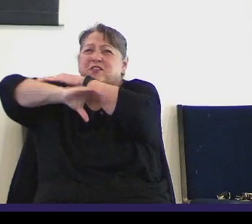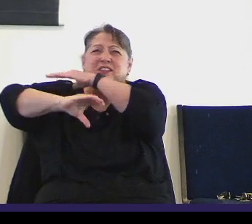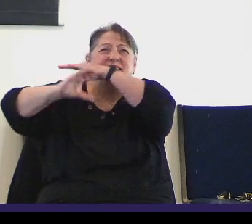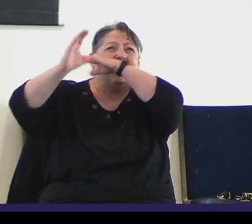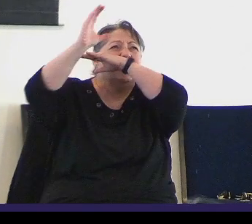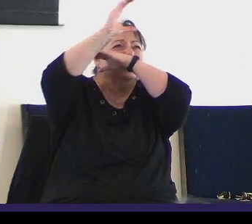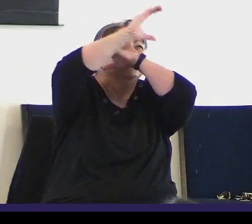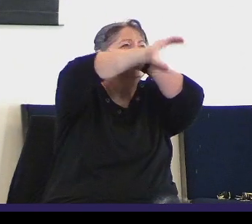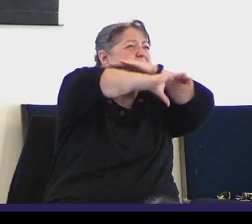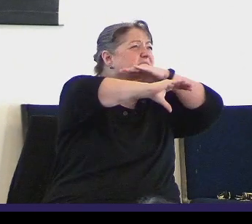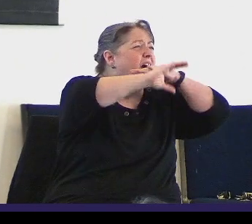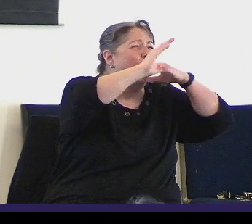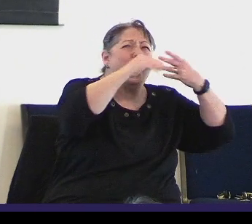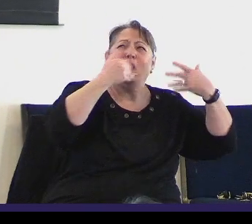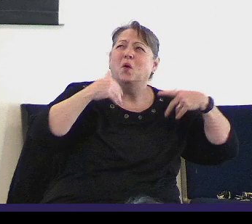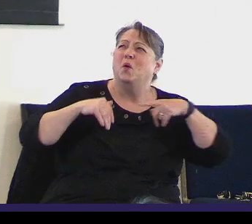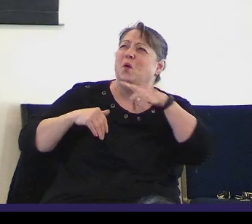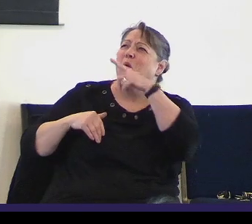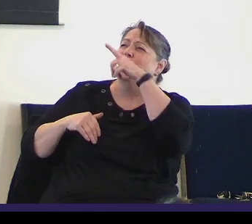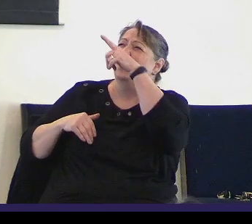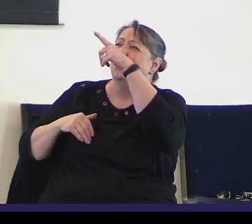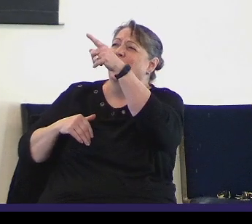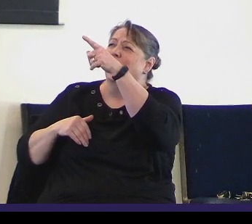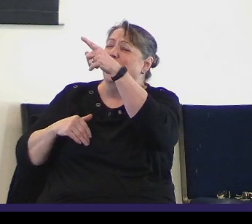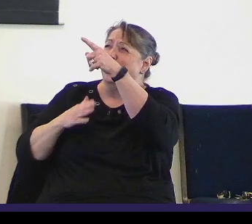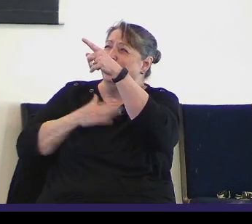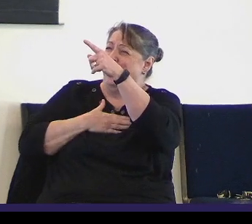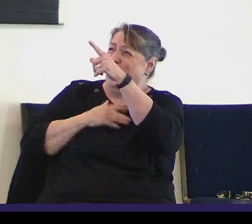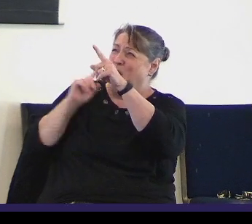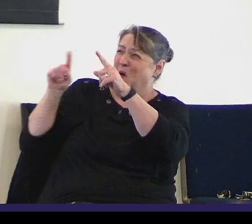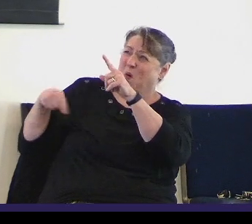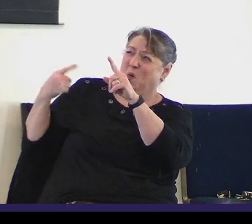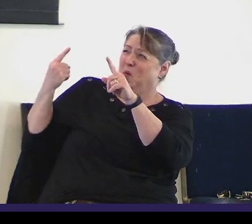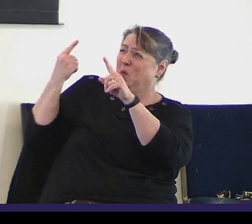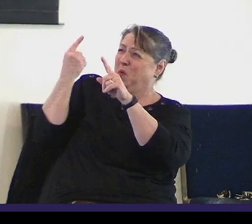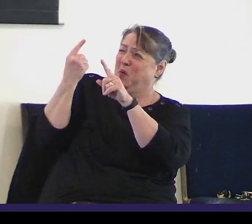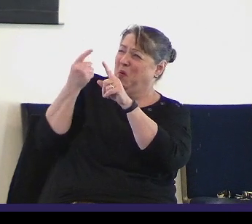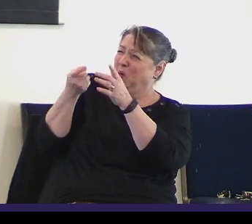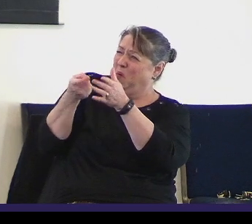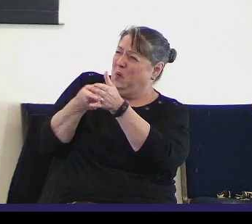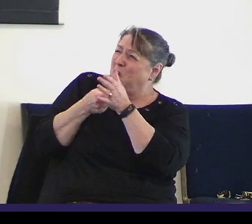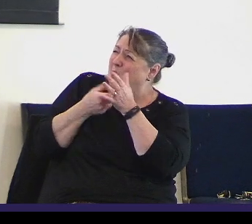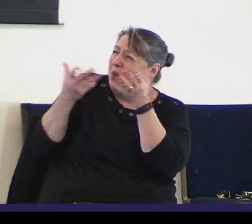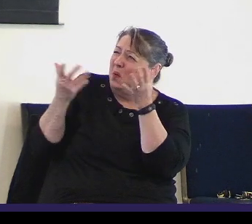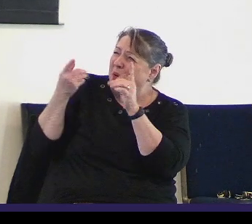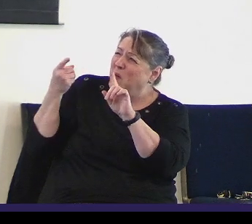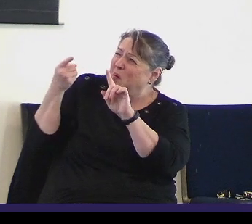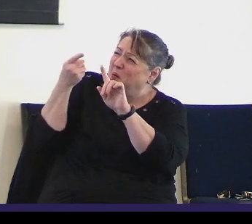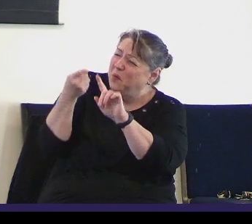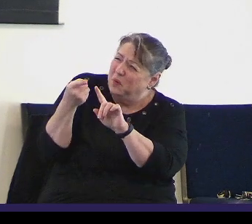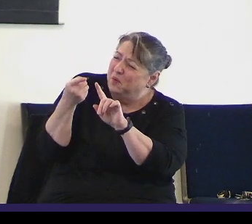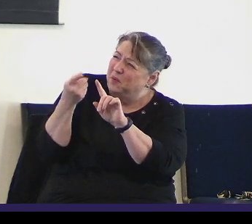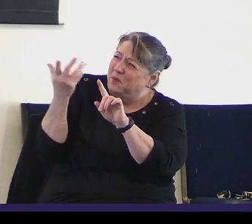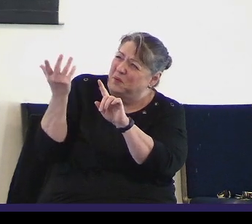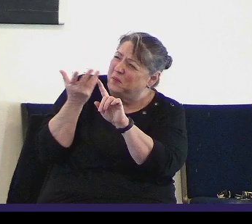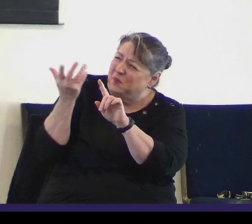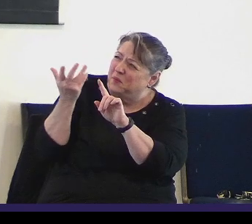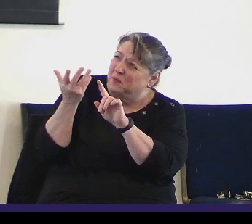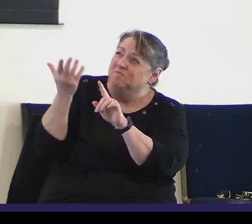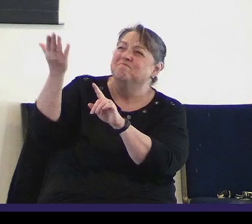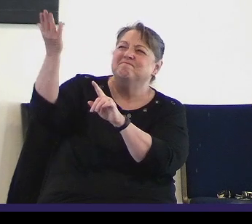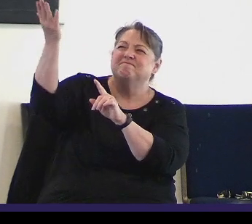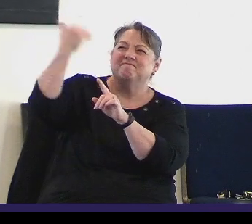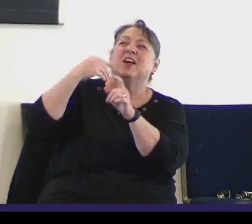every sun says sky, but my one request, Lord, my only aim,